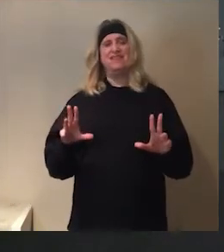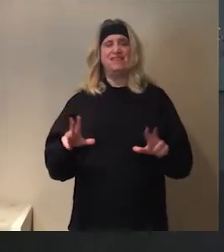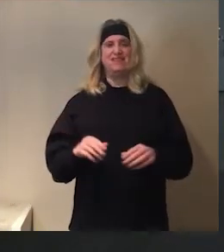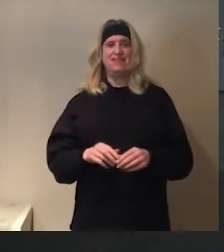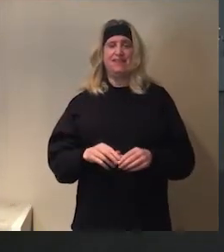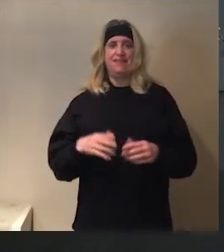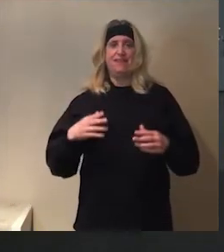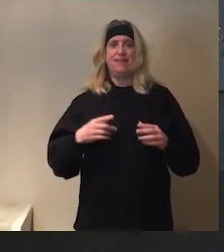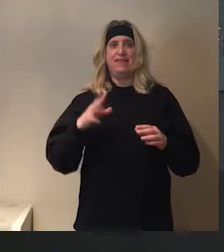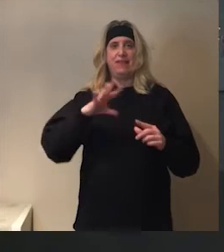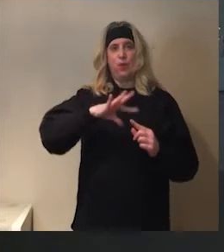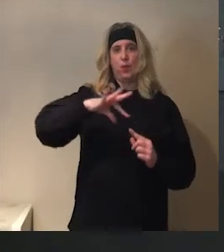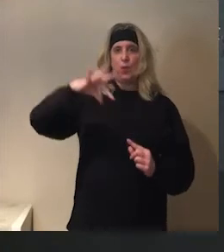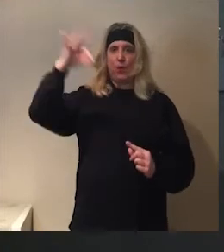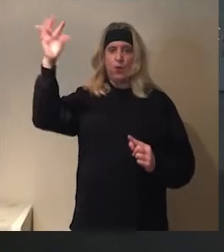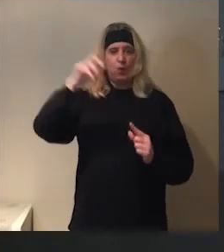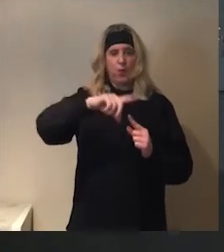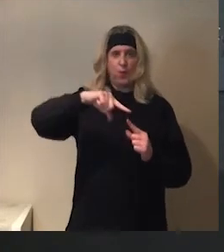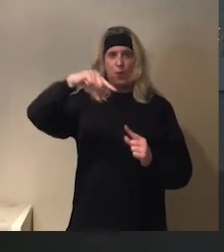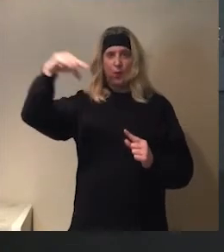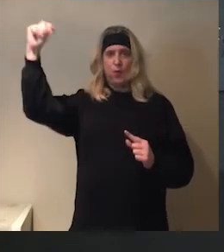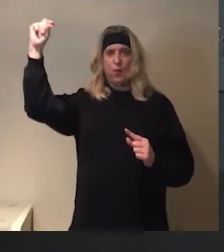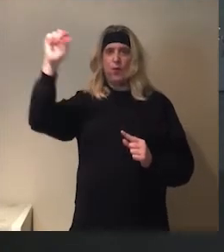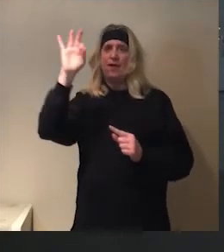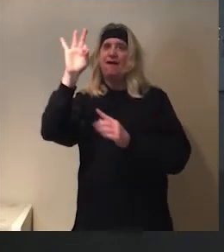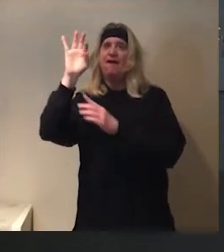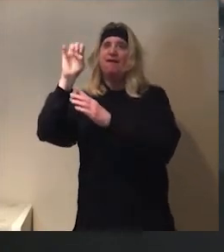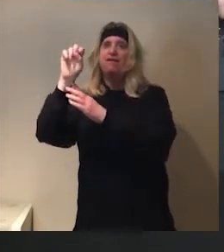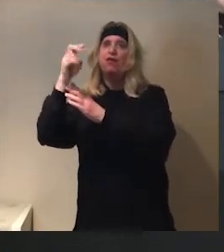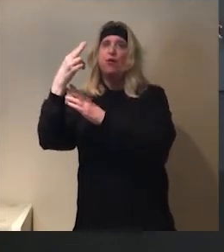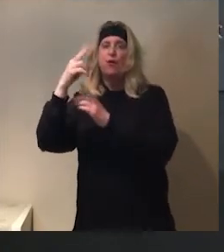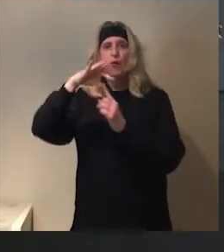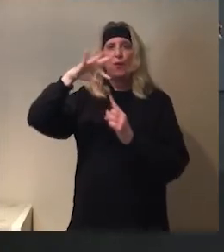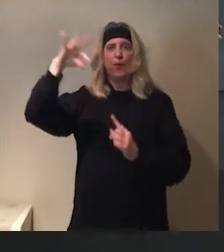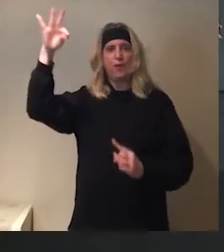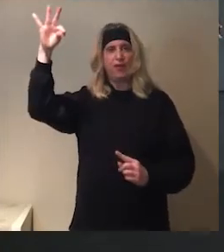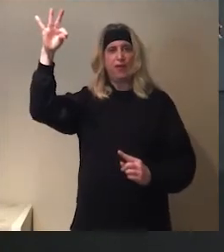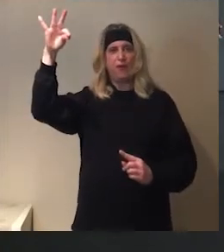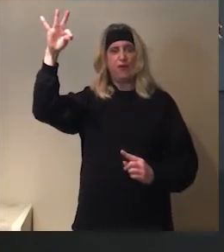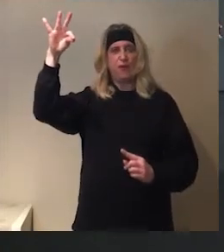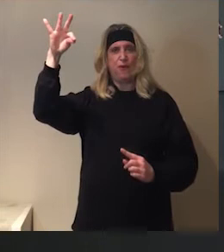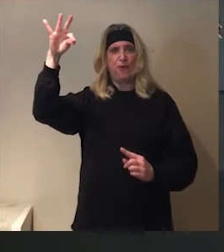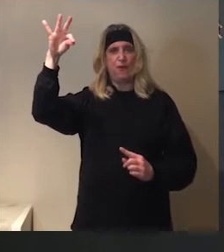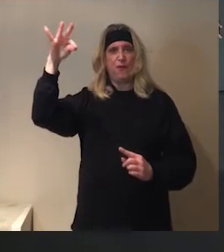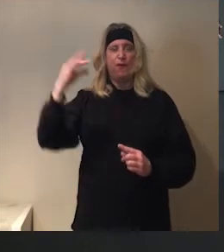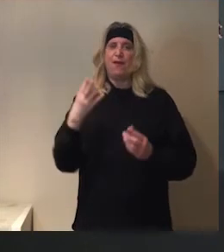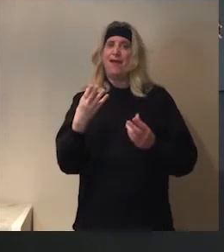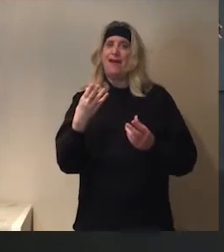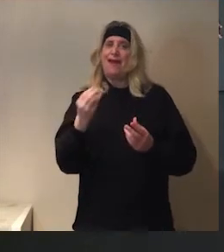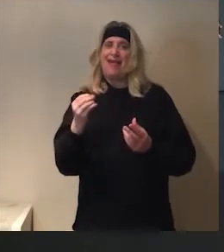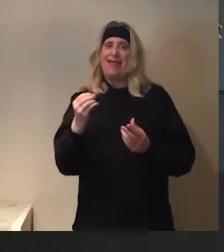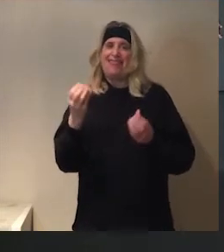feathers. Feathers. Feathers. Feathers. And the texture. again, my trusty fork